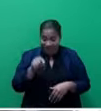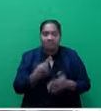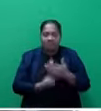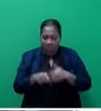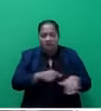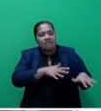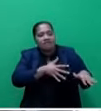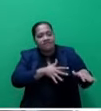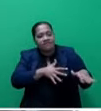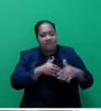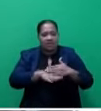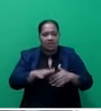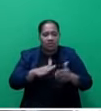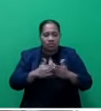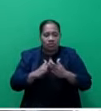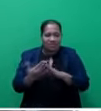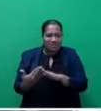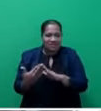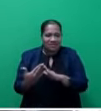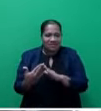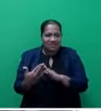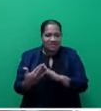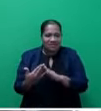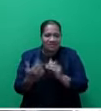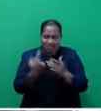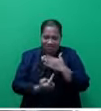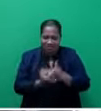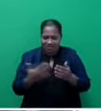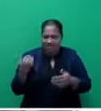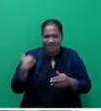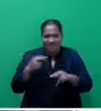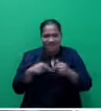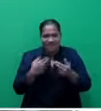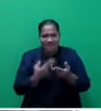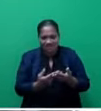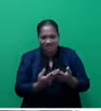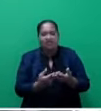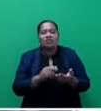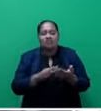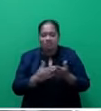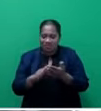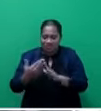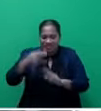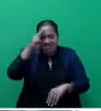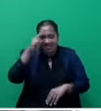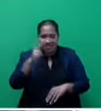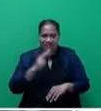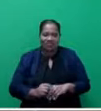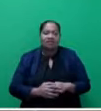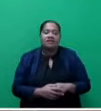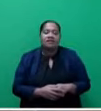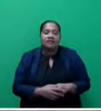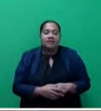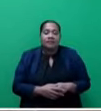in the community and has a cost for affected families, communities, and the nation. Mr Speaker, sir, the